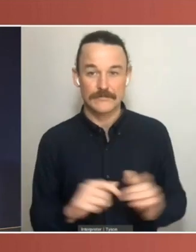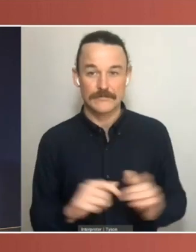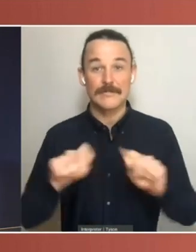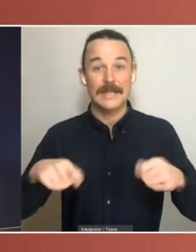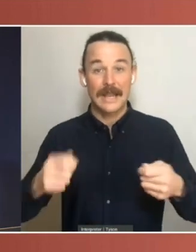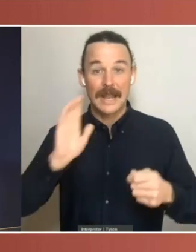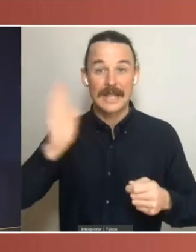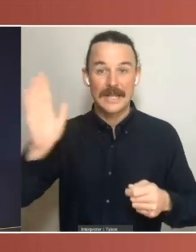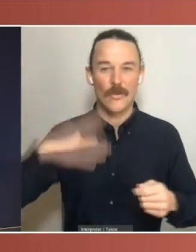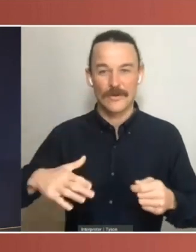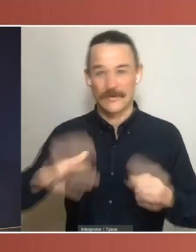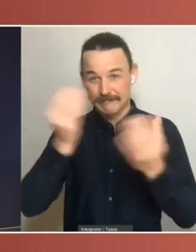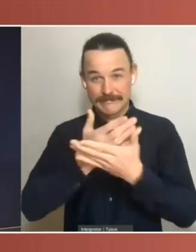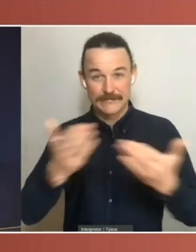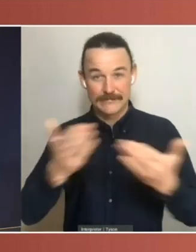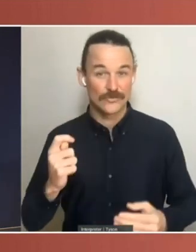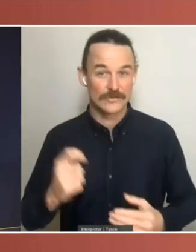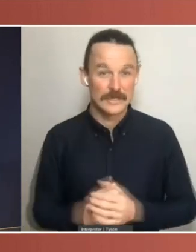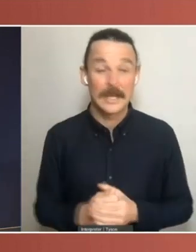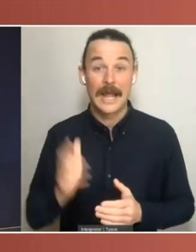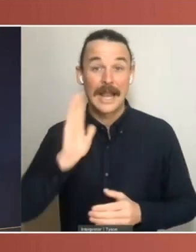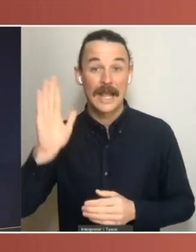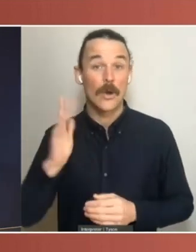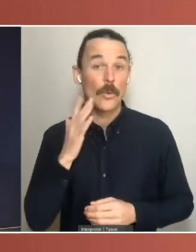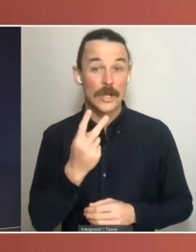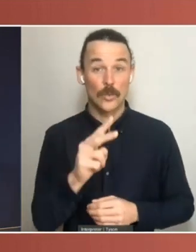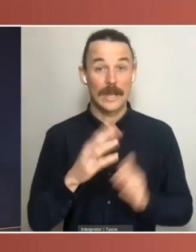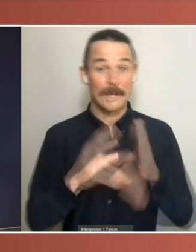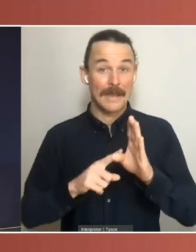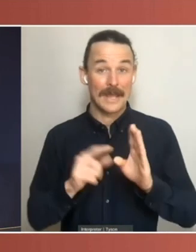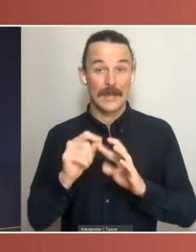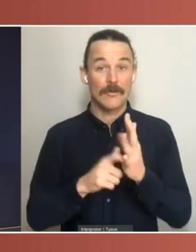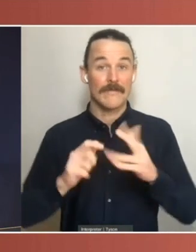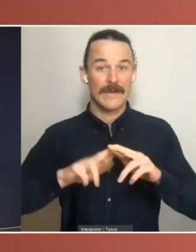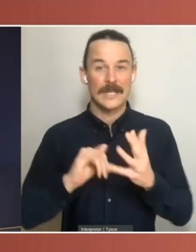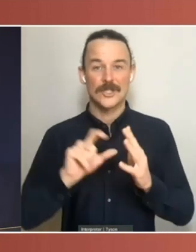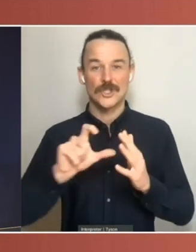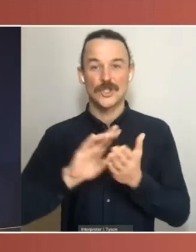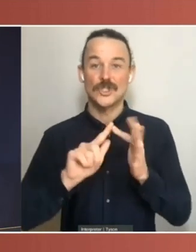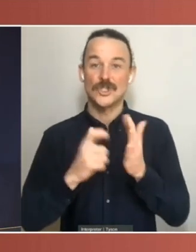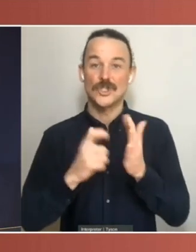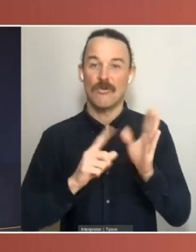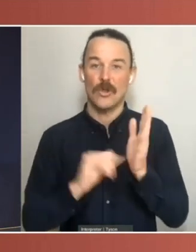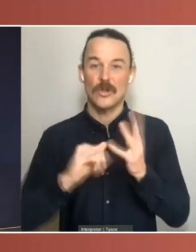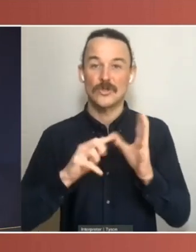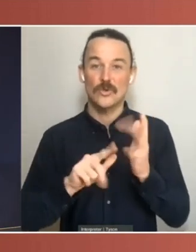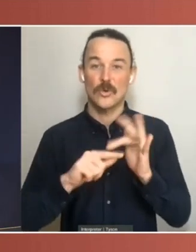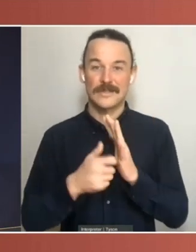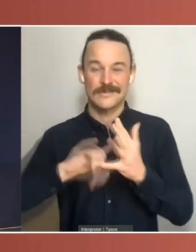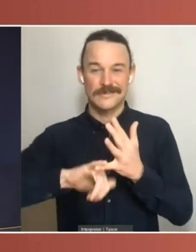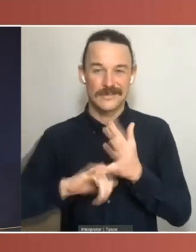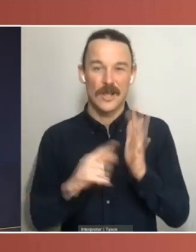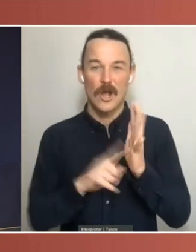is going to be presented on the 20th of May by Professor Cheryl Saunders. She's the Laureate Professor Emeritus at the University of Melbourne.